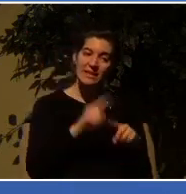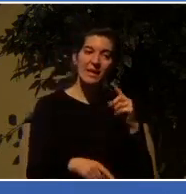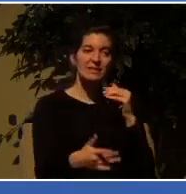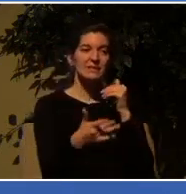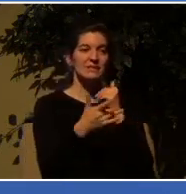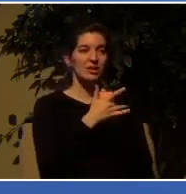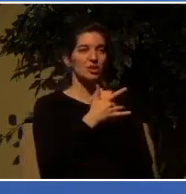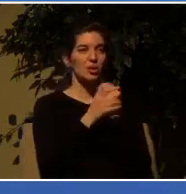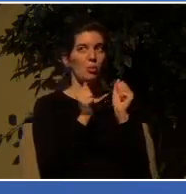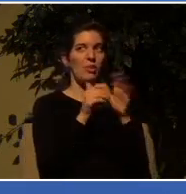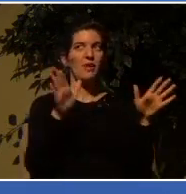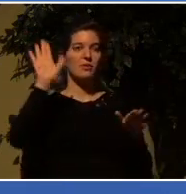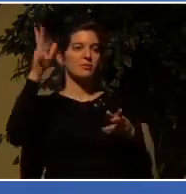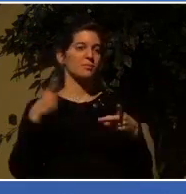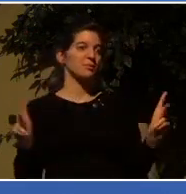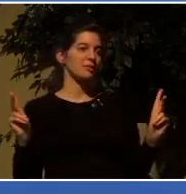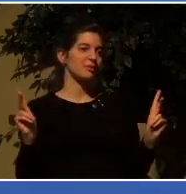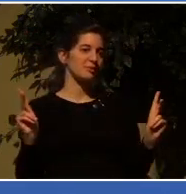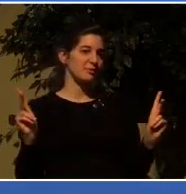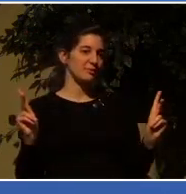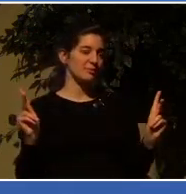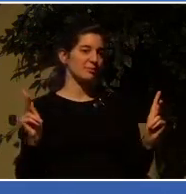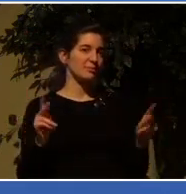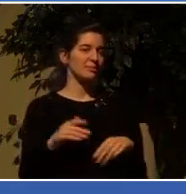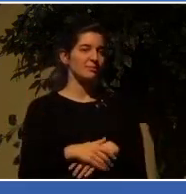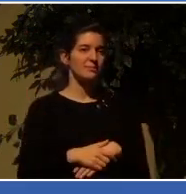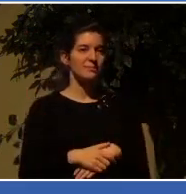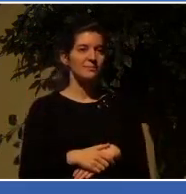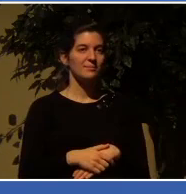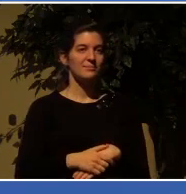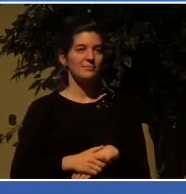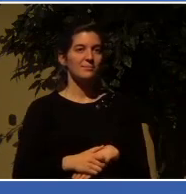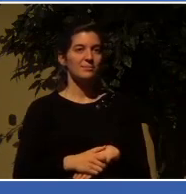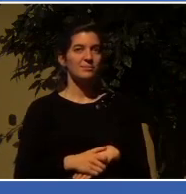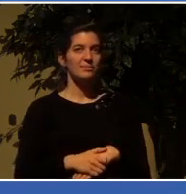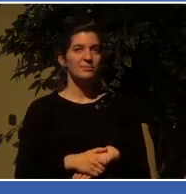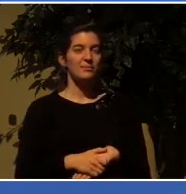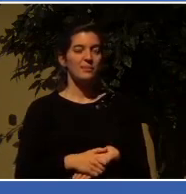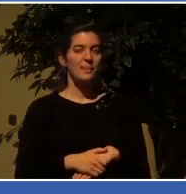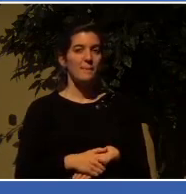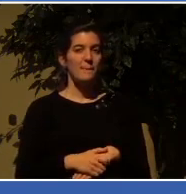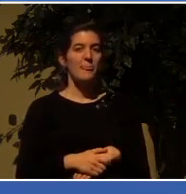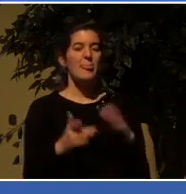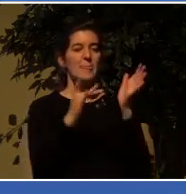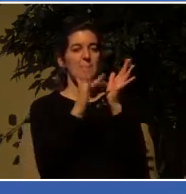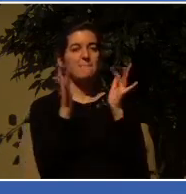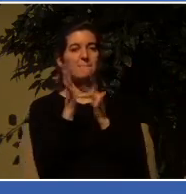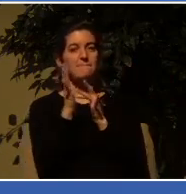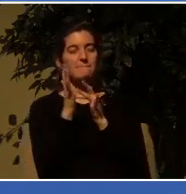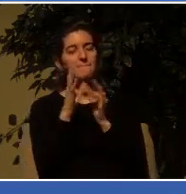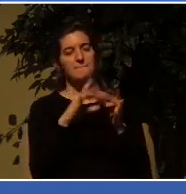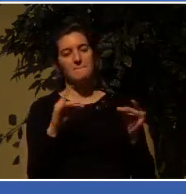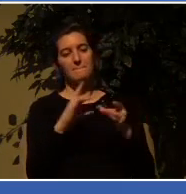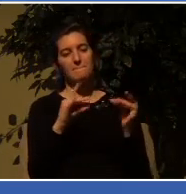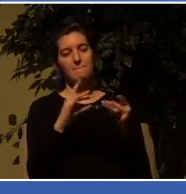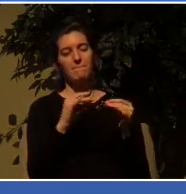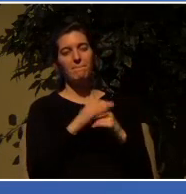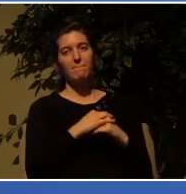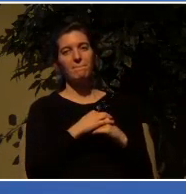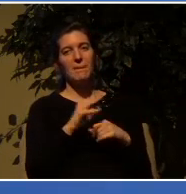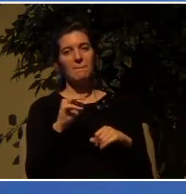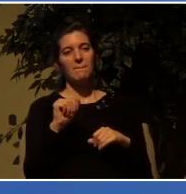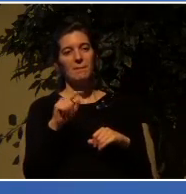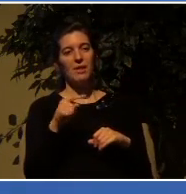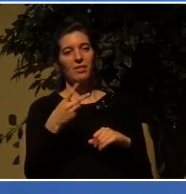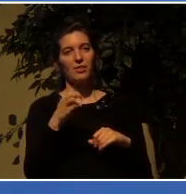outside of his permissive will. Jesus put it this way. He said in Matthew